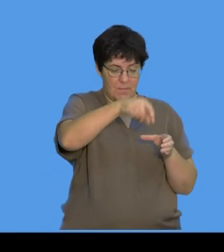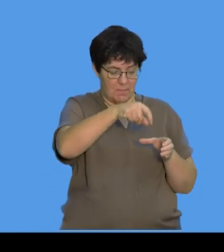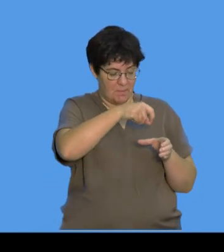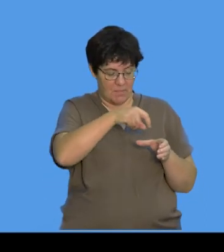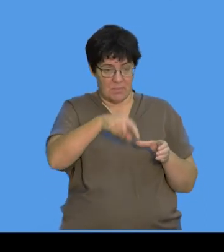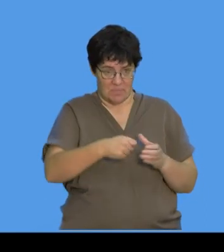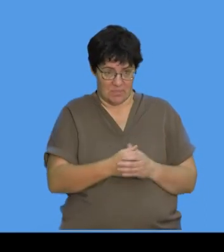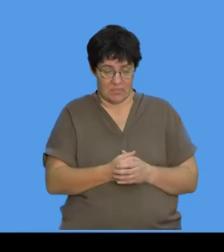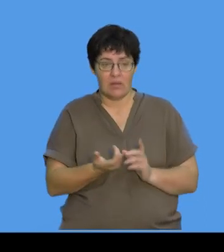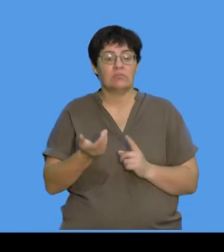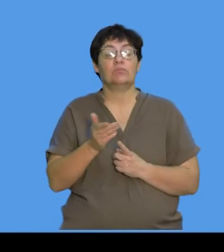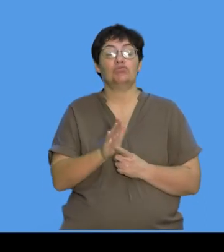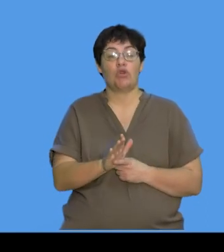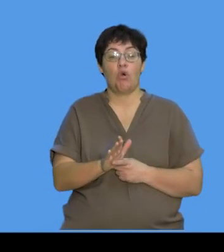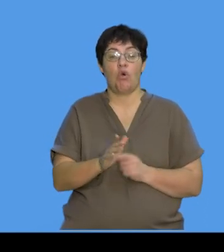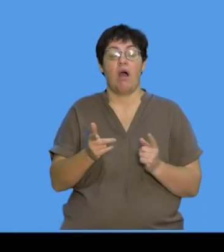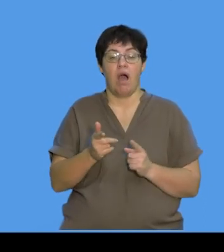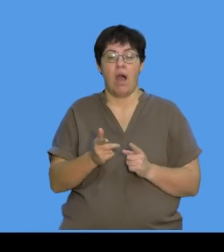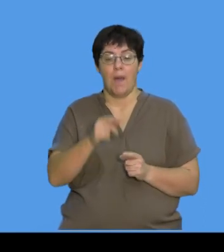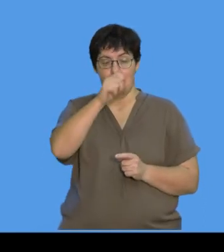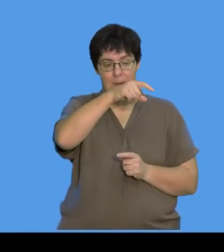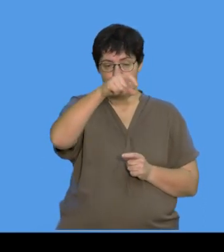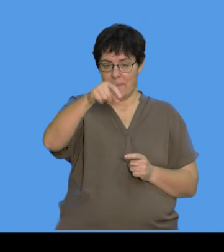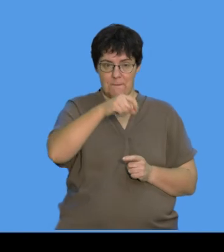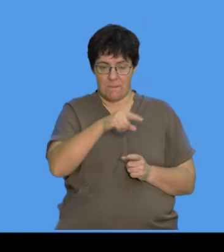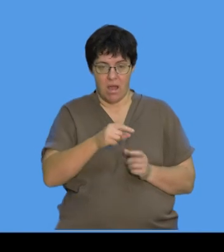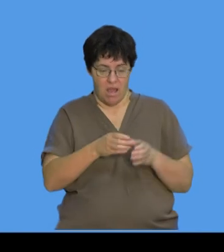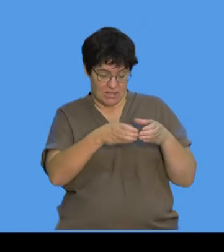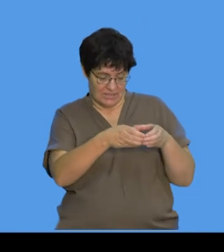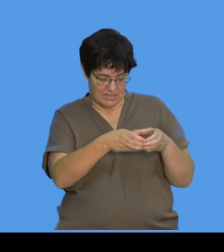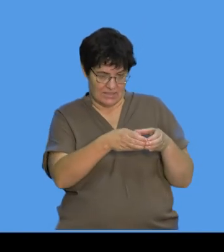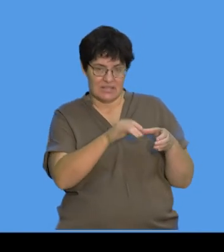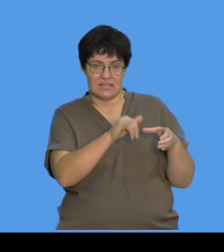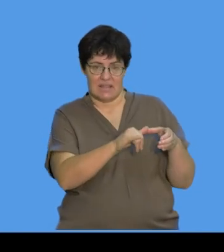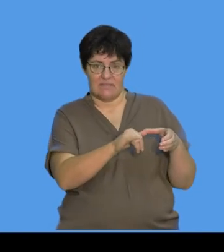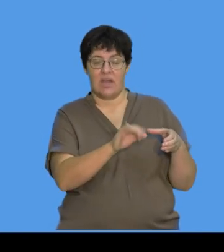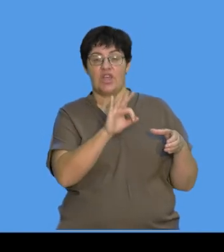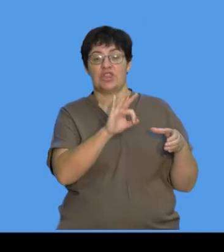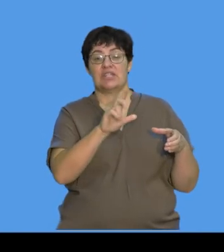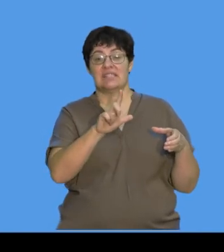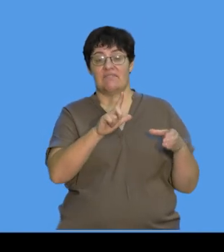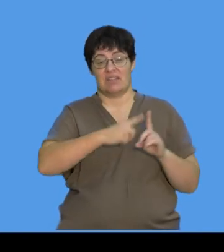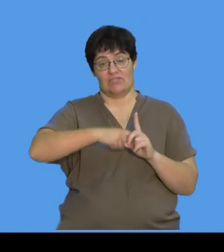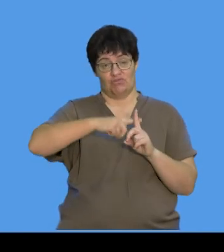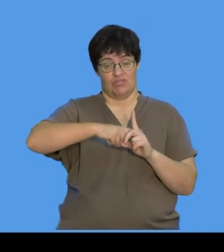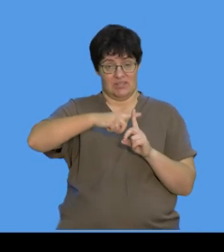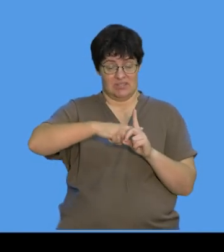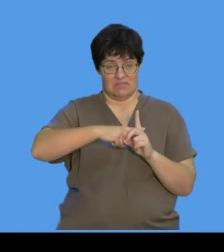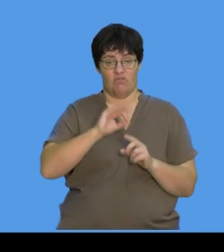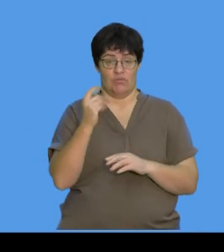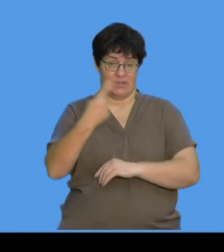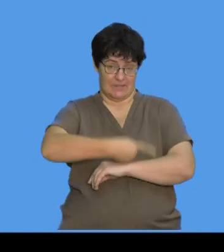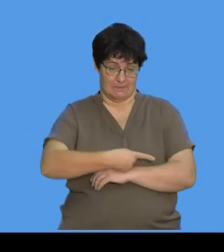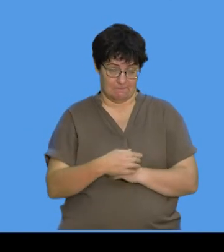appearance of the plate after it's been incubated, right, at 37 degrees for three days.